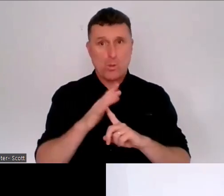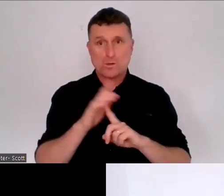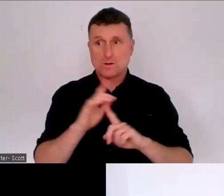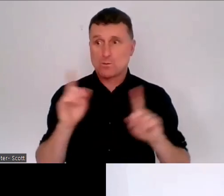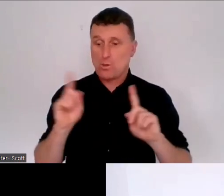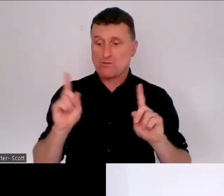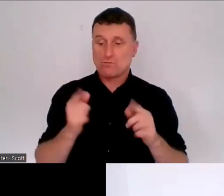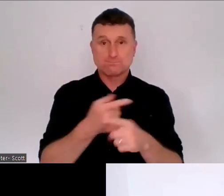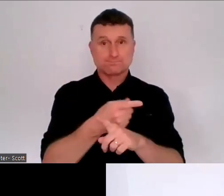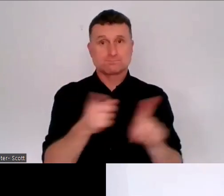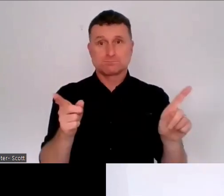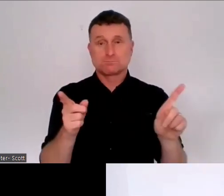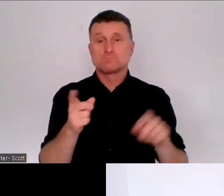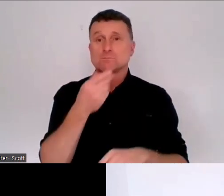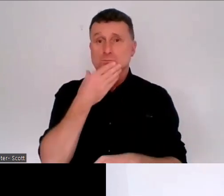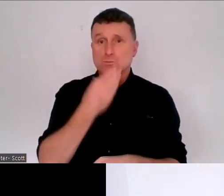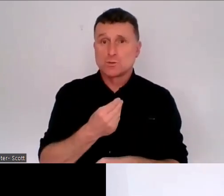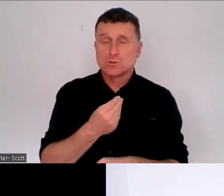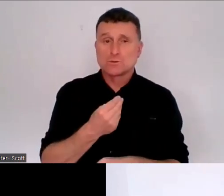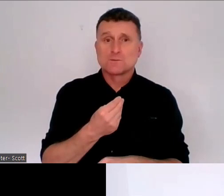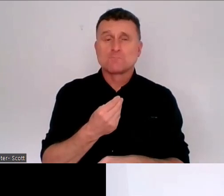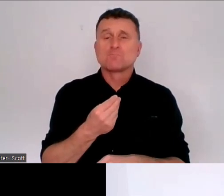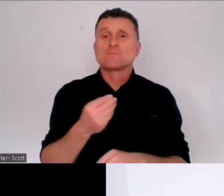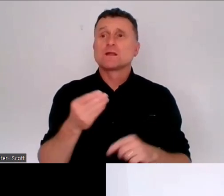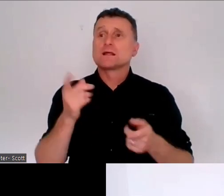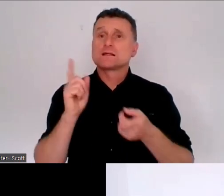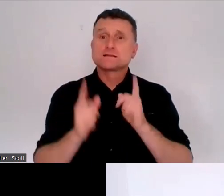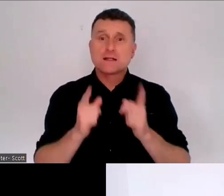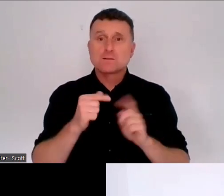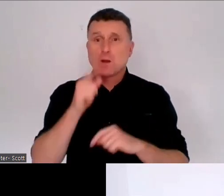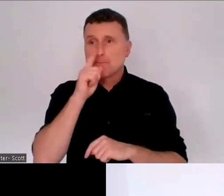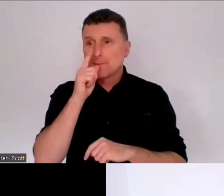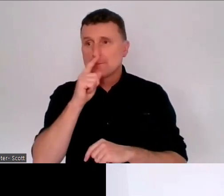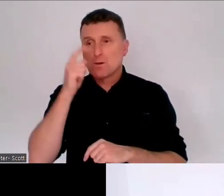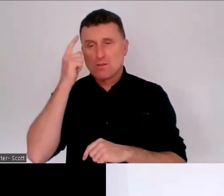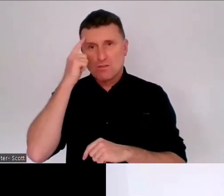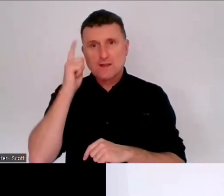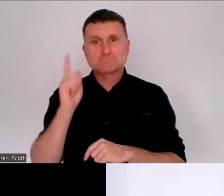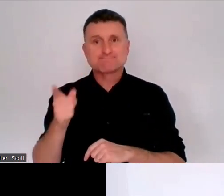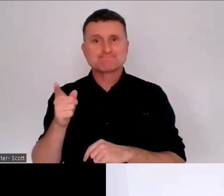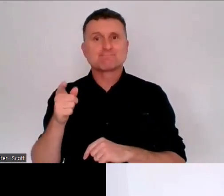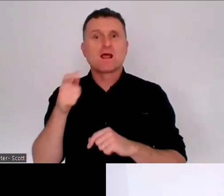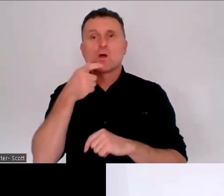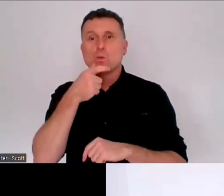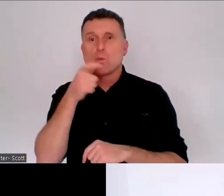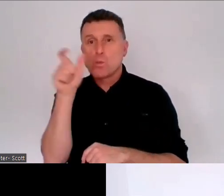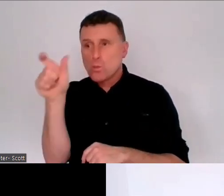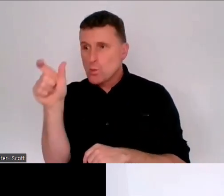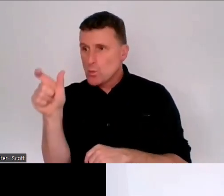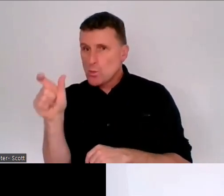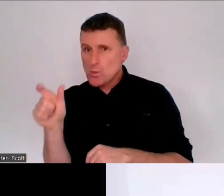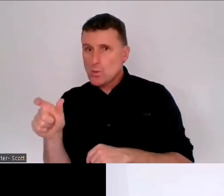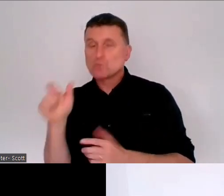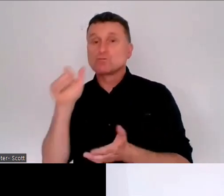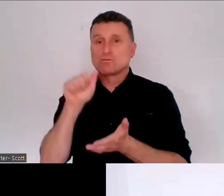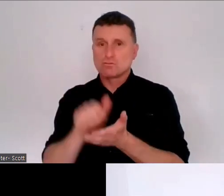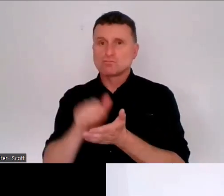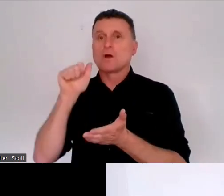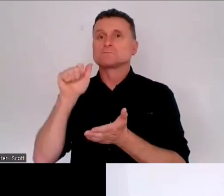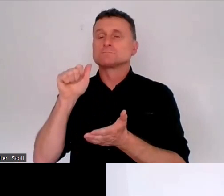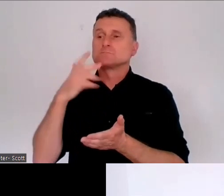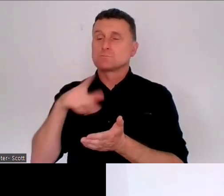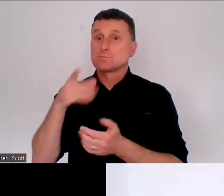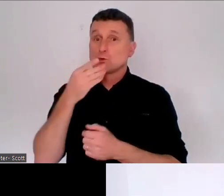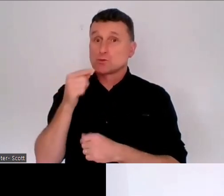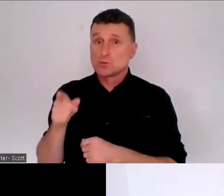know that people have often have strong views about the language that they would like to see used. And so we thought it was